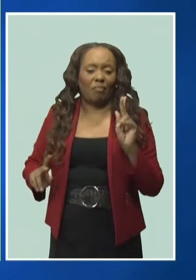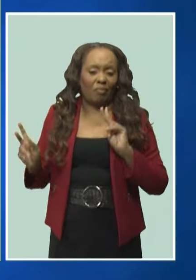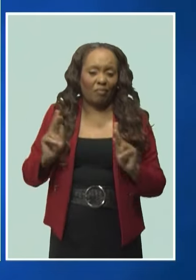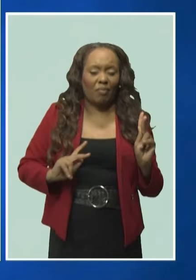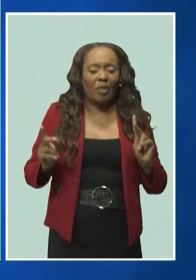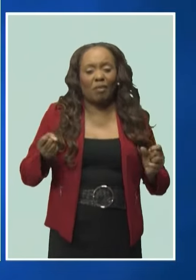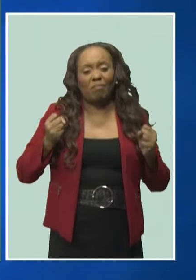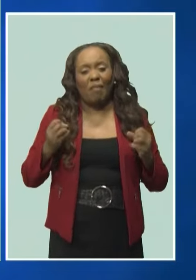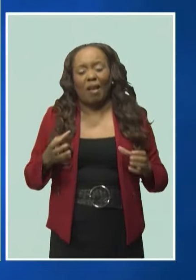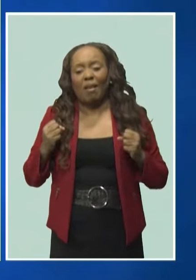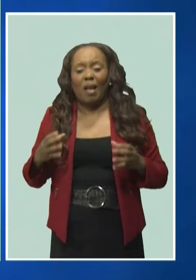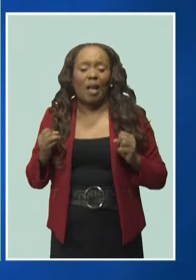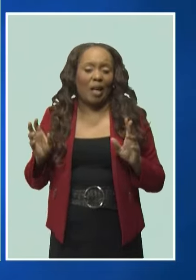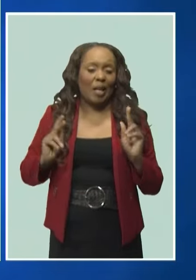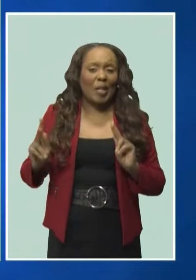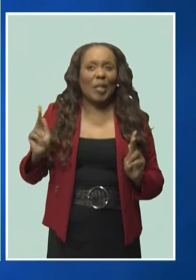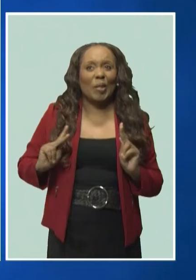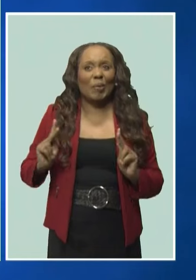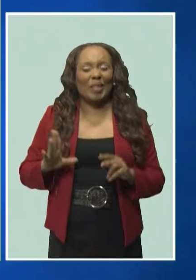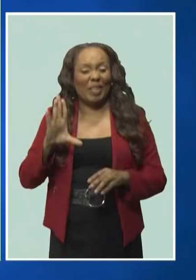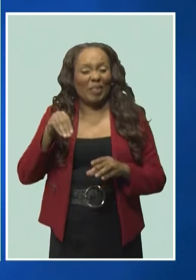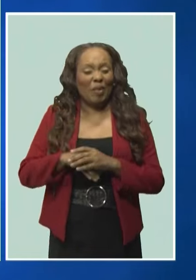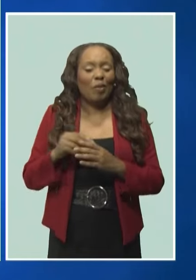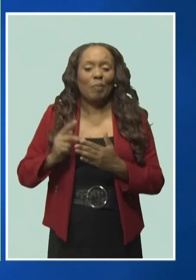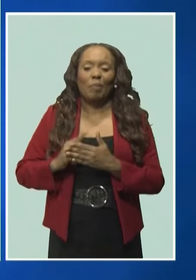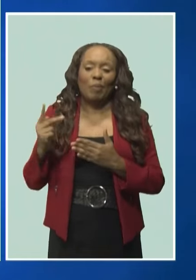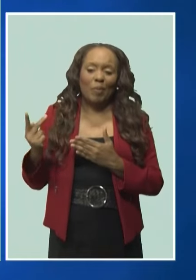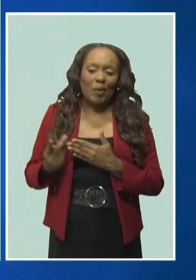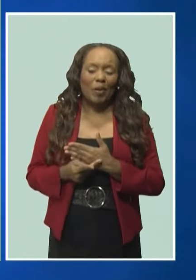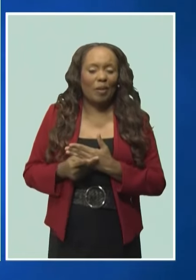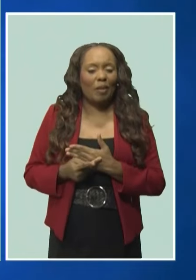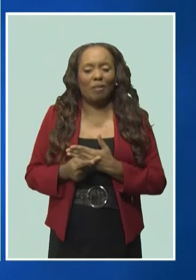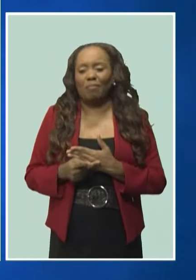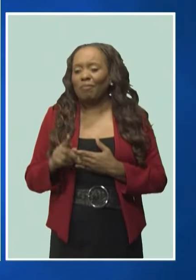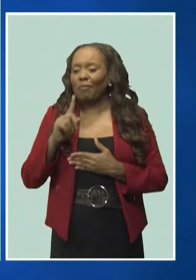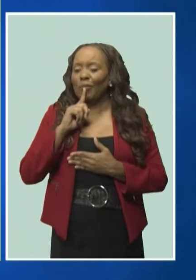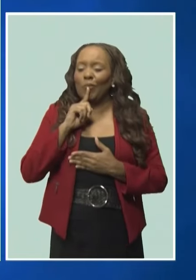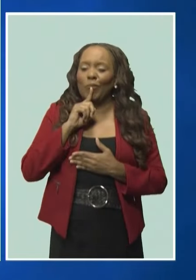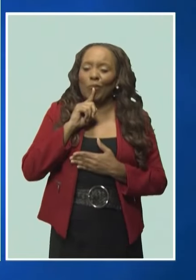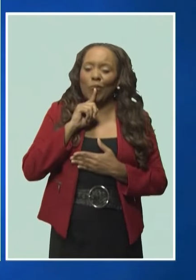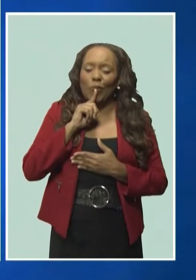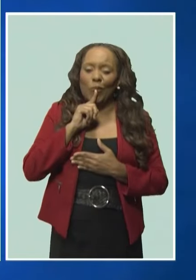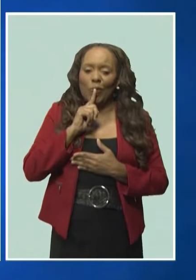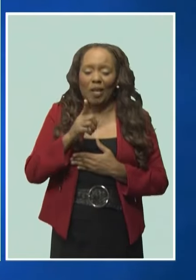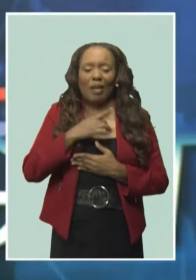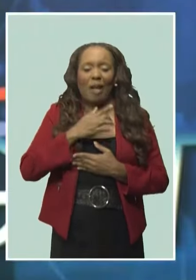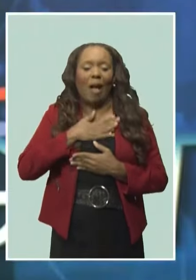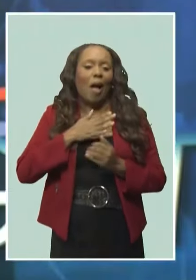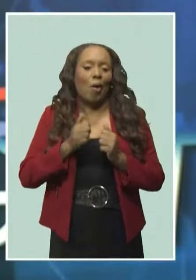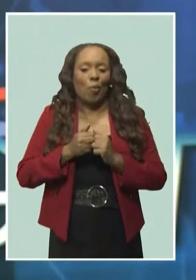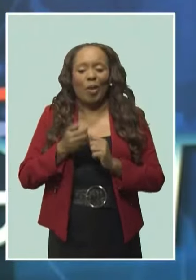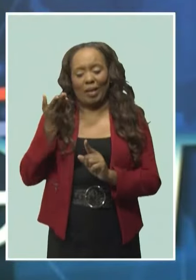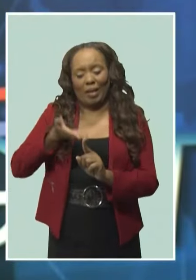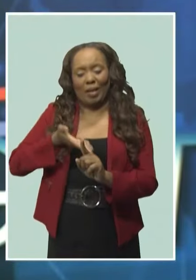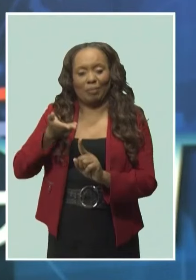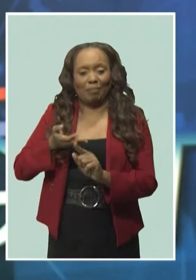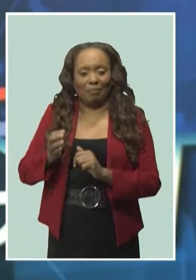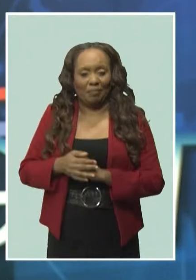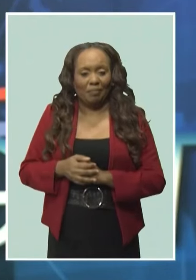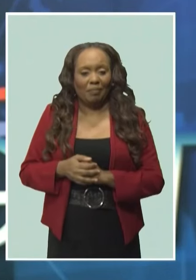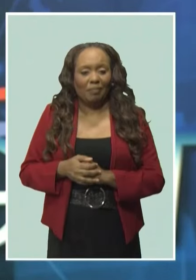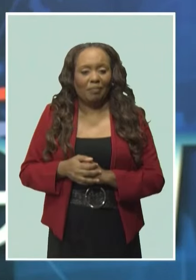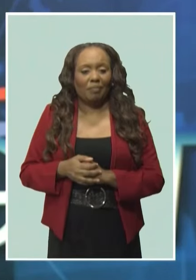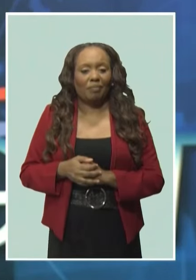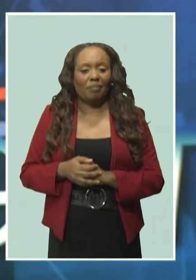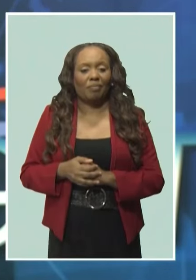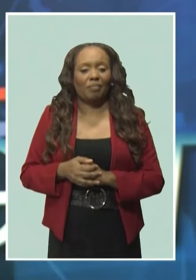many of those acts have been influenced by Mr. Gittins. Ms. Holder stresses the